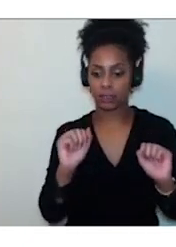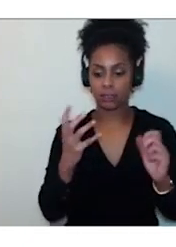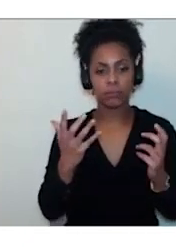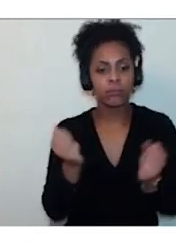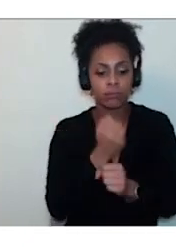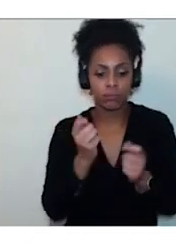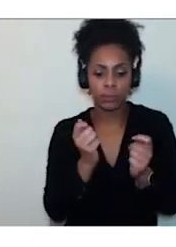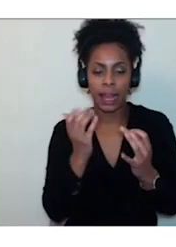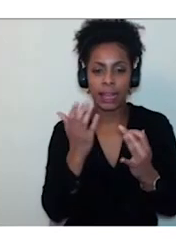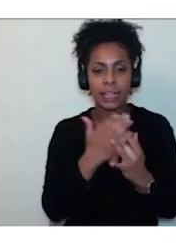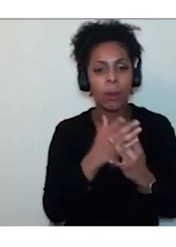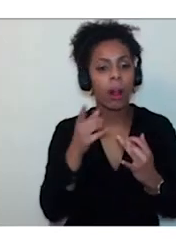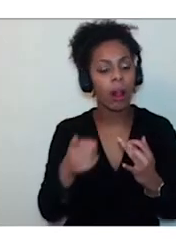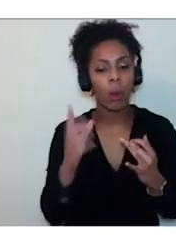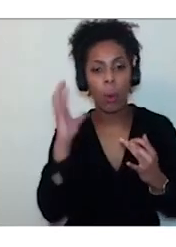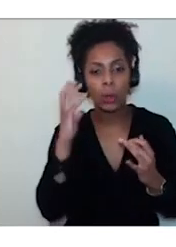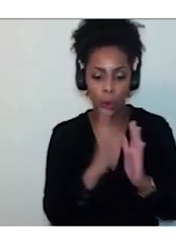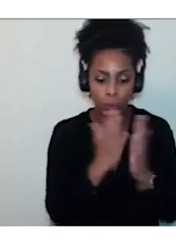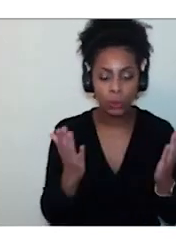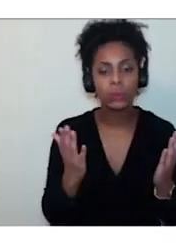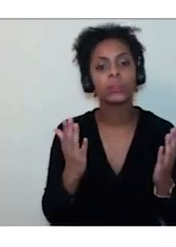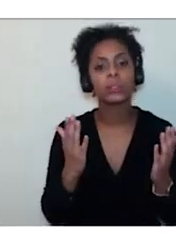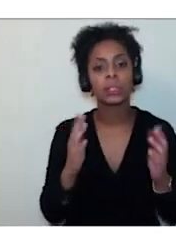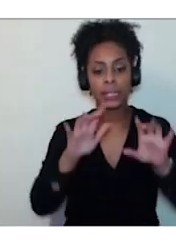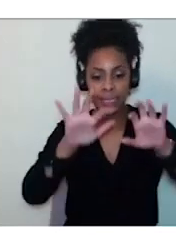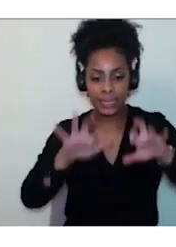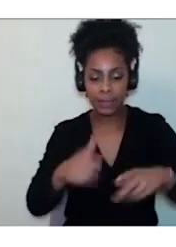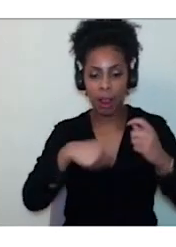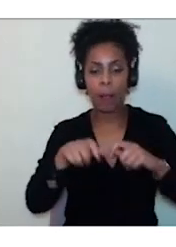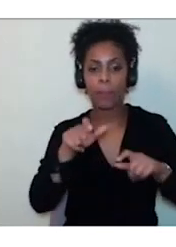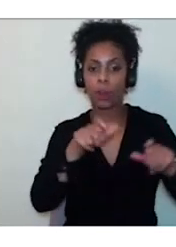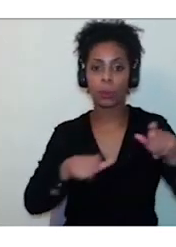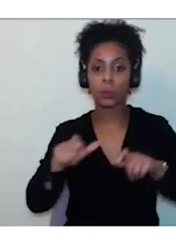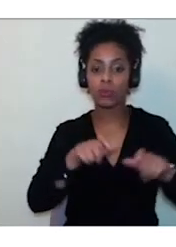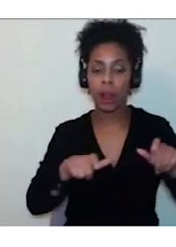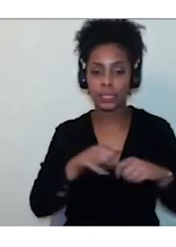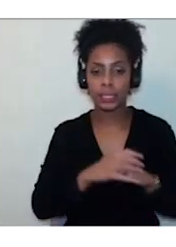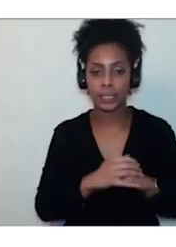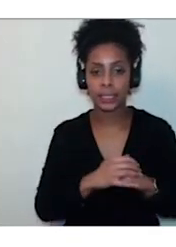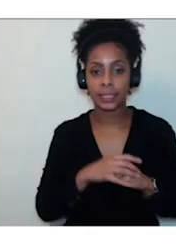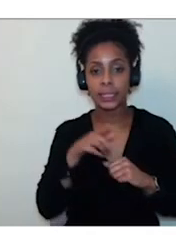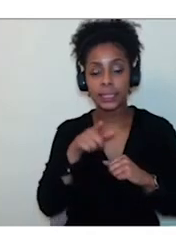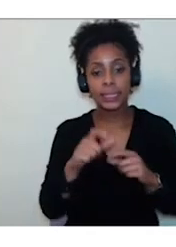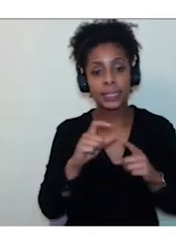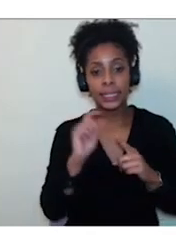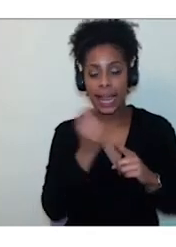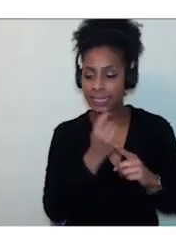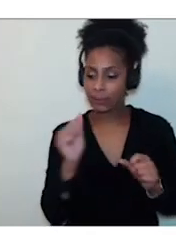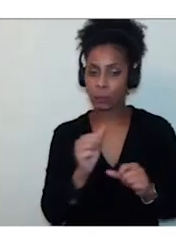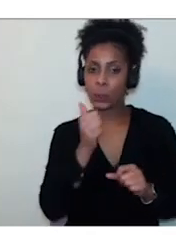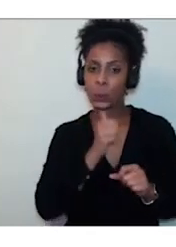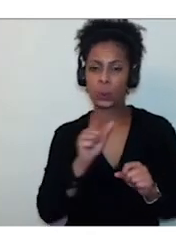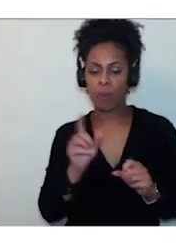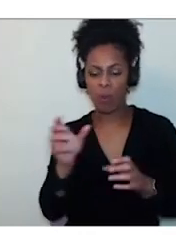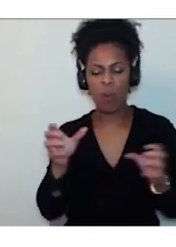computerized text. DAISY is designed to be used as a complete audio substitute for print material,